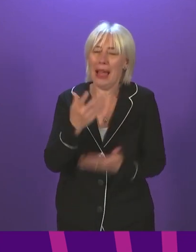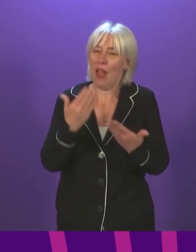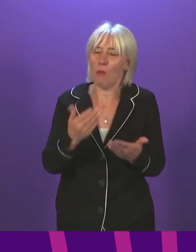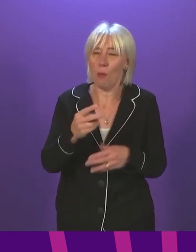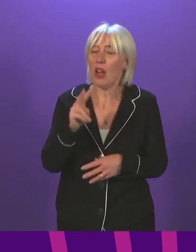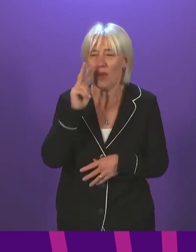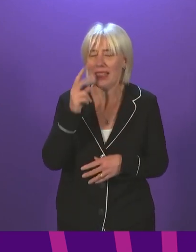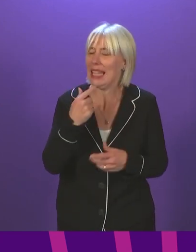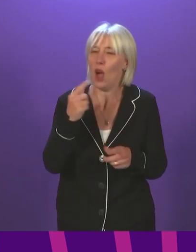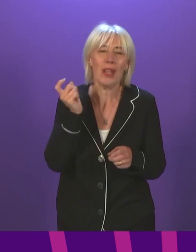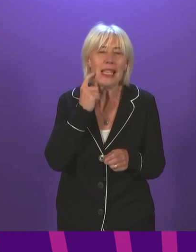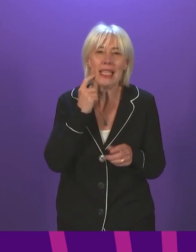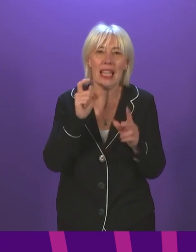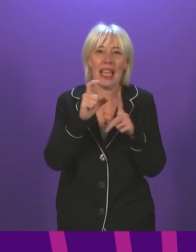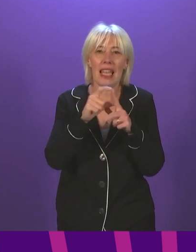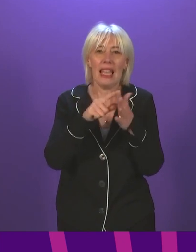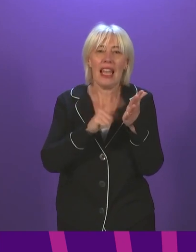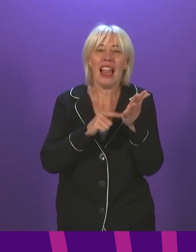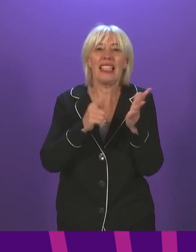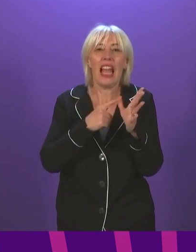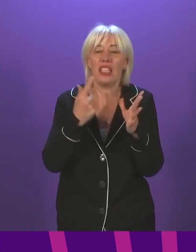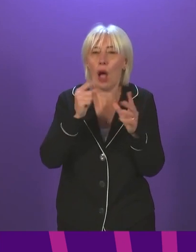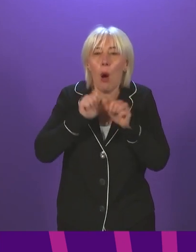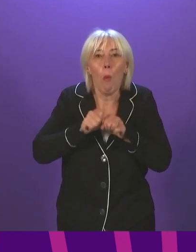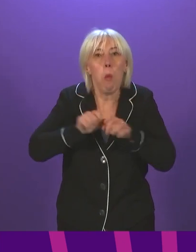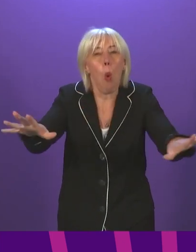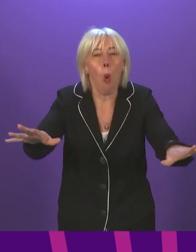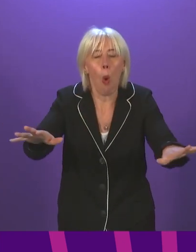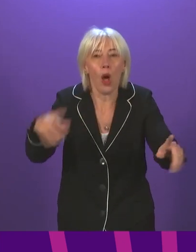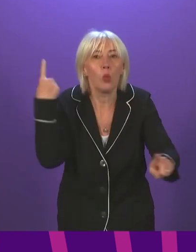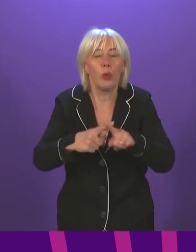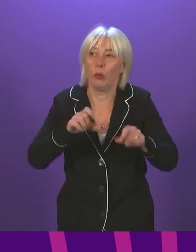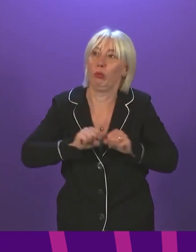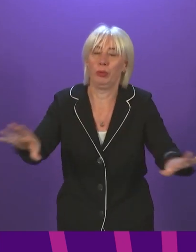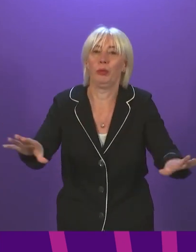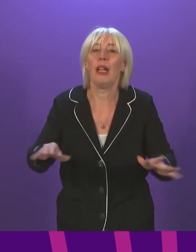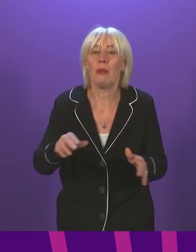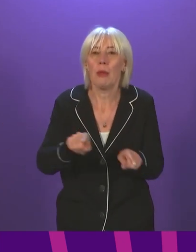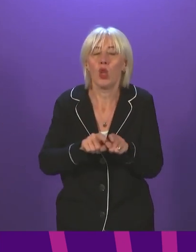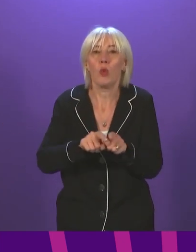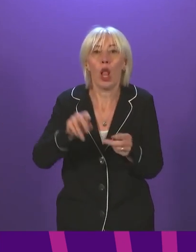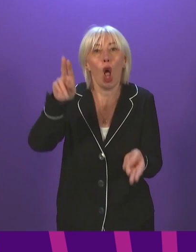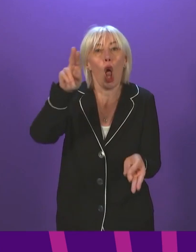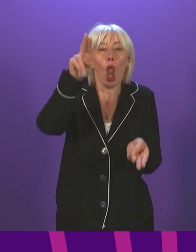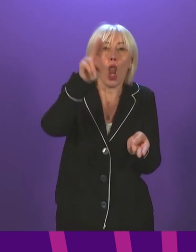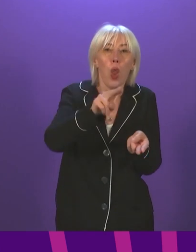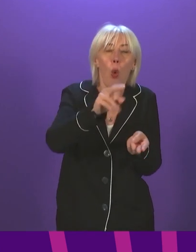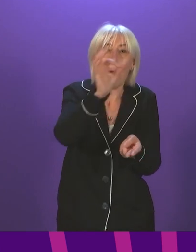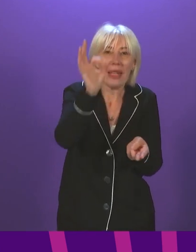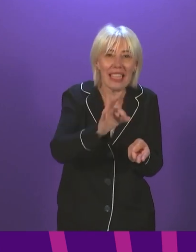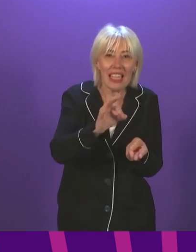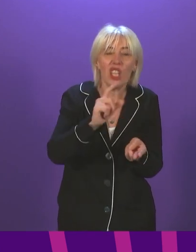how transmissible the Delta variant is. So, as we can see already, even a lower percentage of a large number of cases